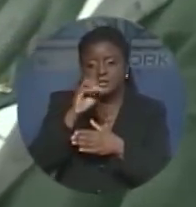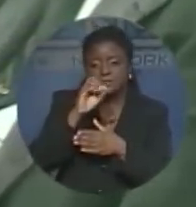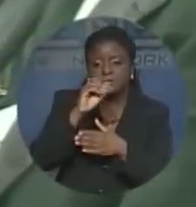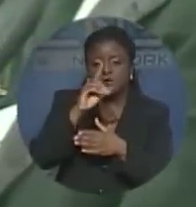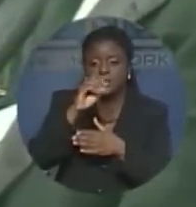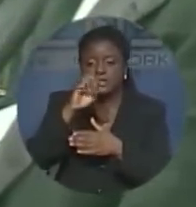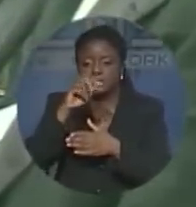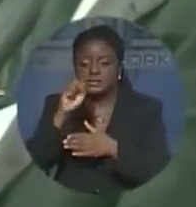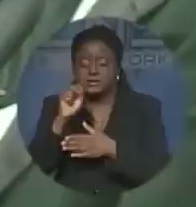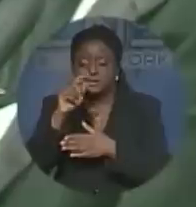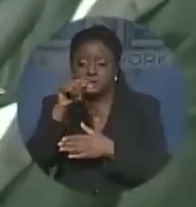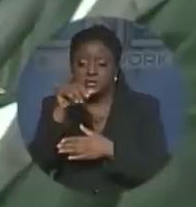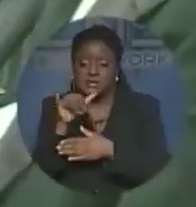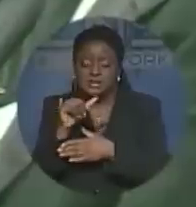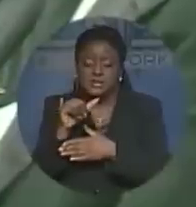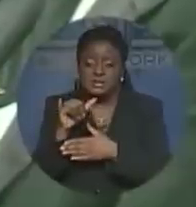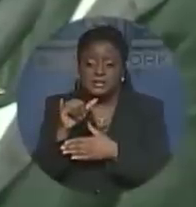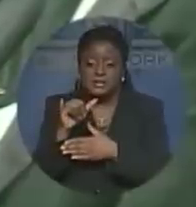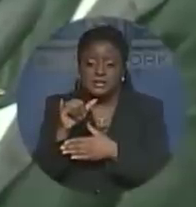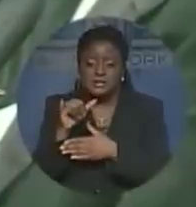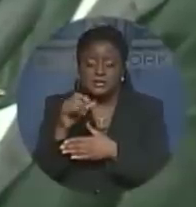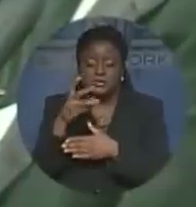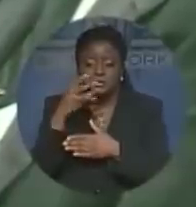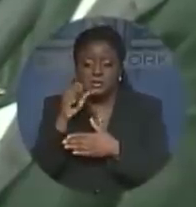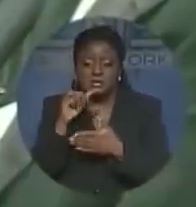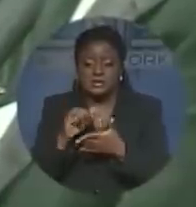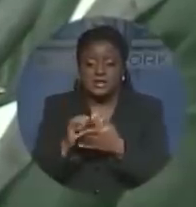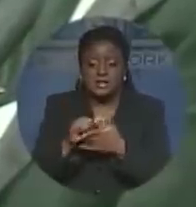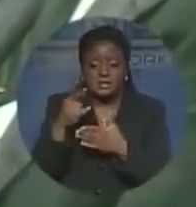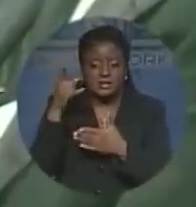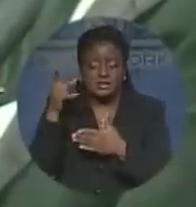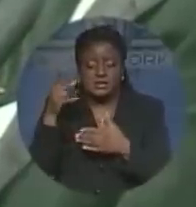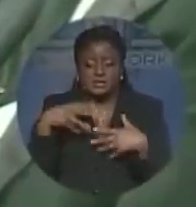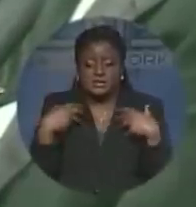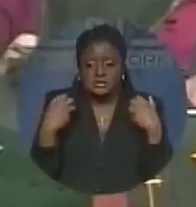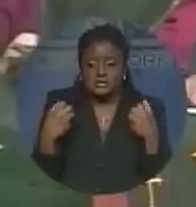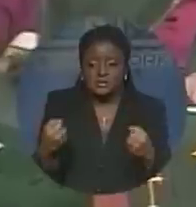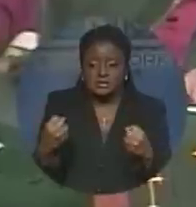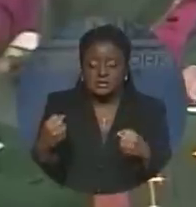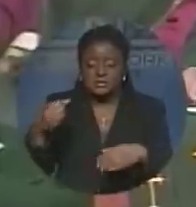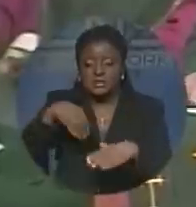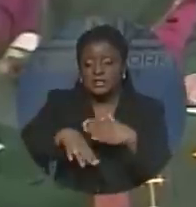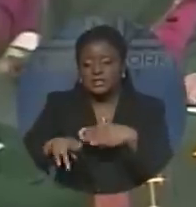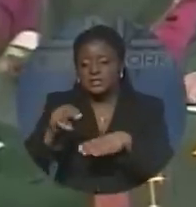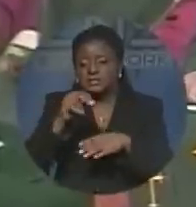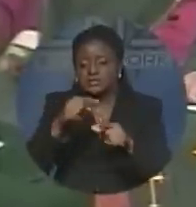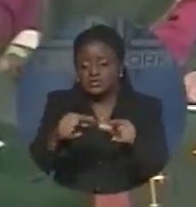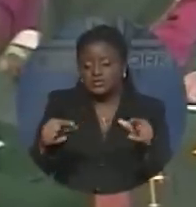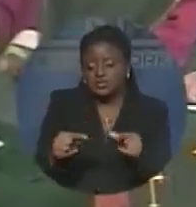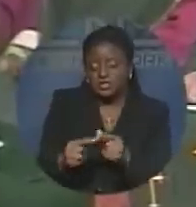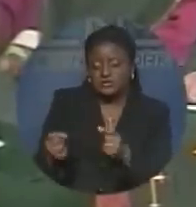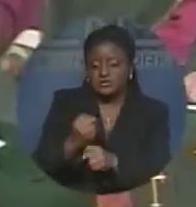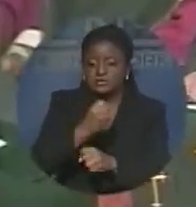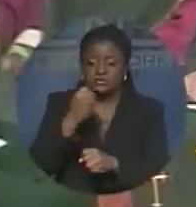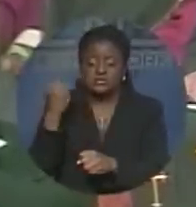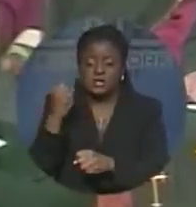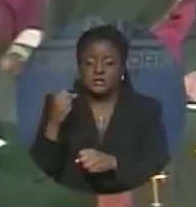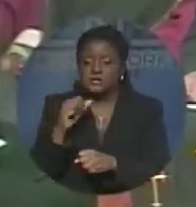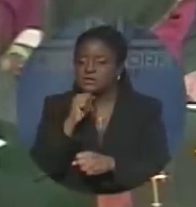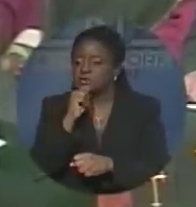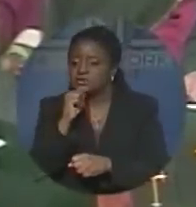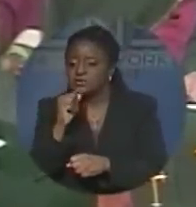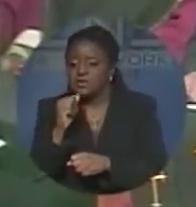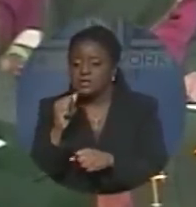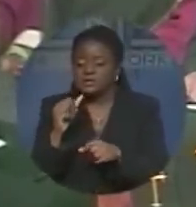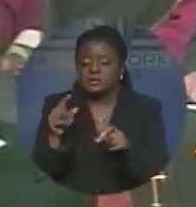heroic role in the general strike has never been as well known as that of others who held center stage at